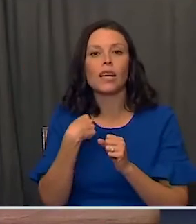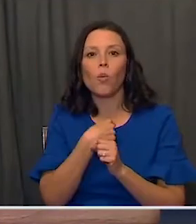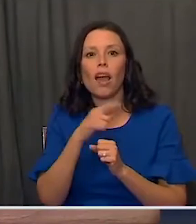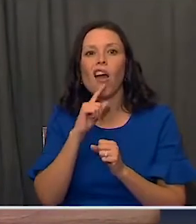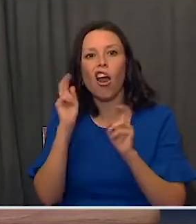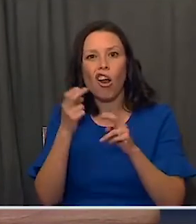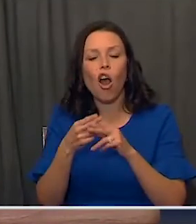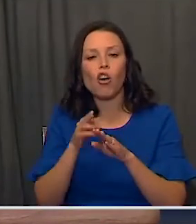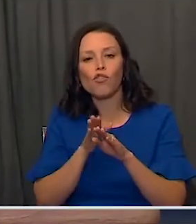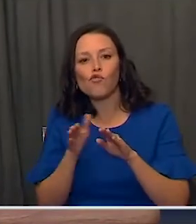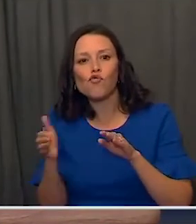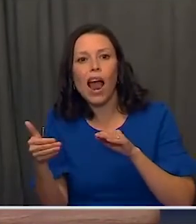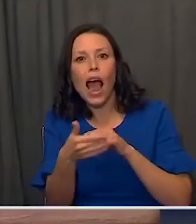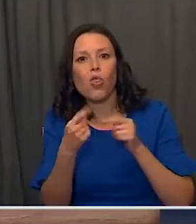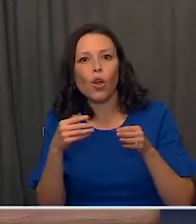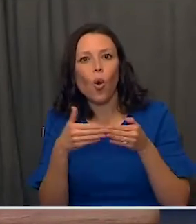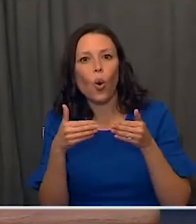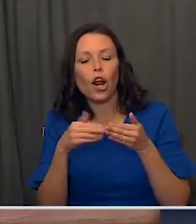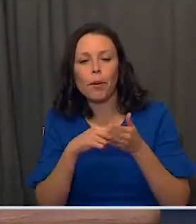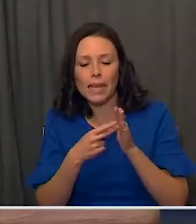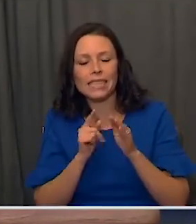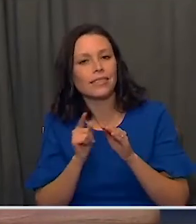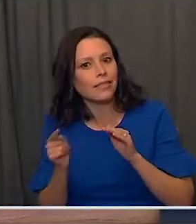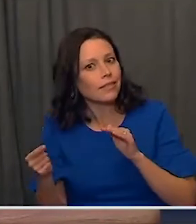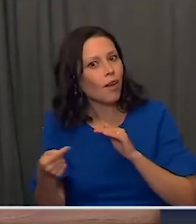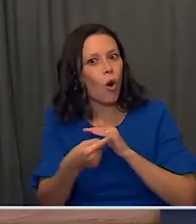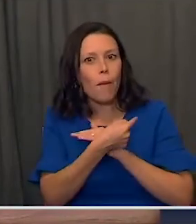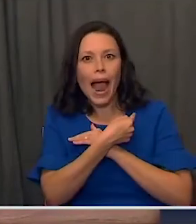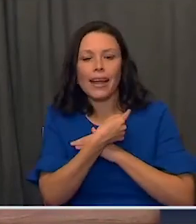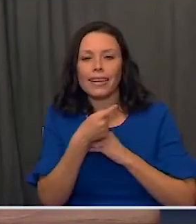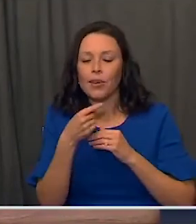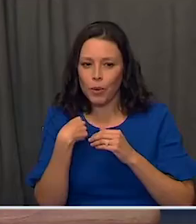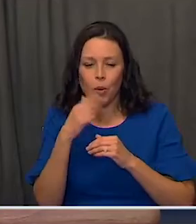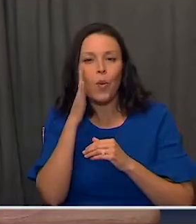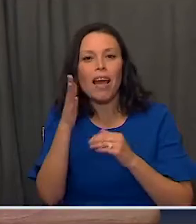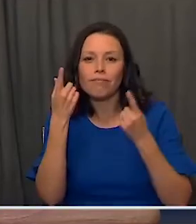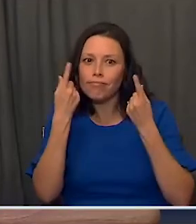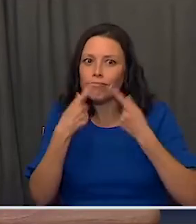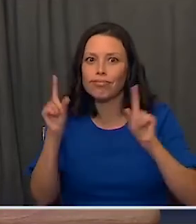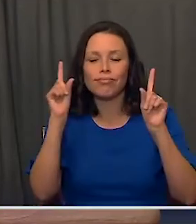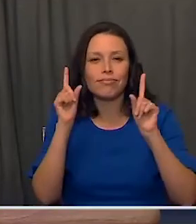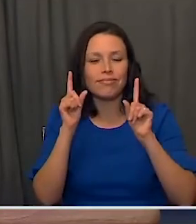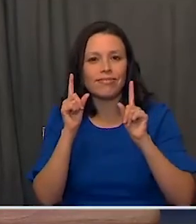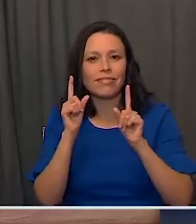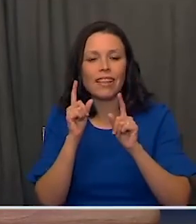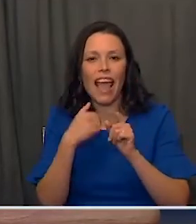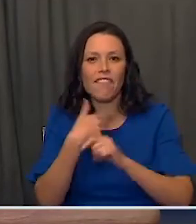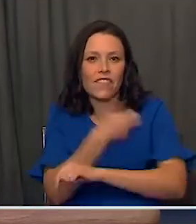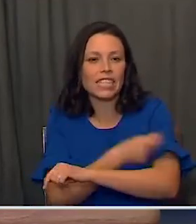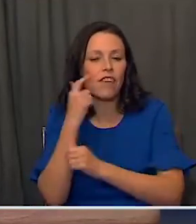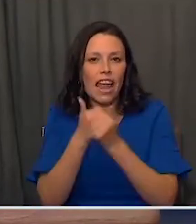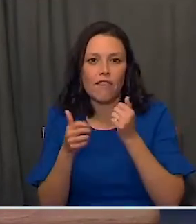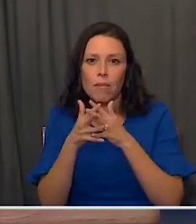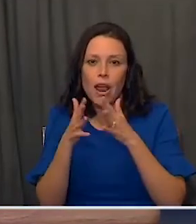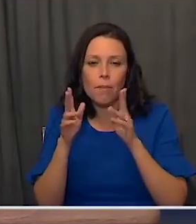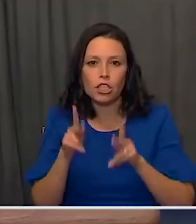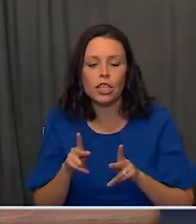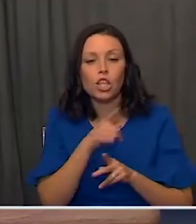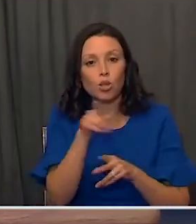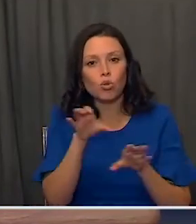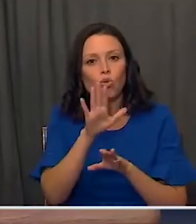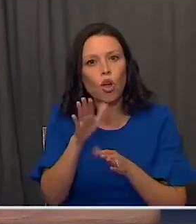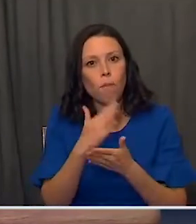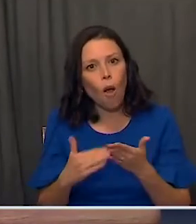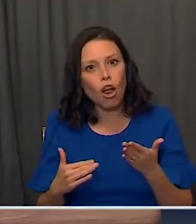rounding the corner to that day that we have a vaccine for the American people. We do want to encourage every American to continue to do your part.